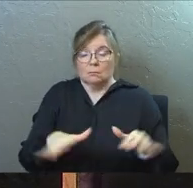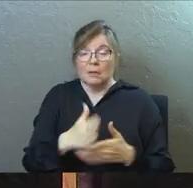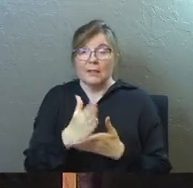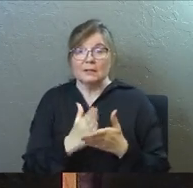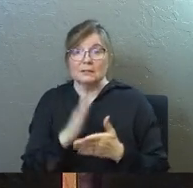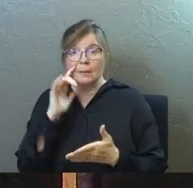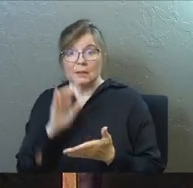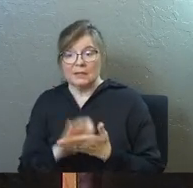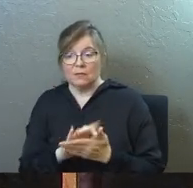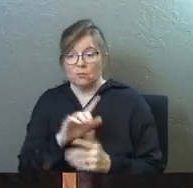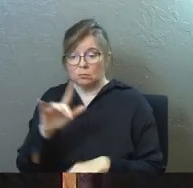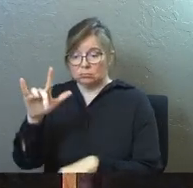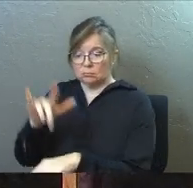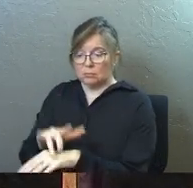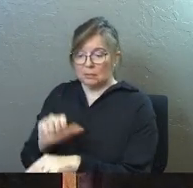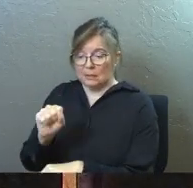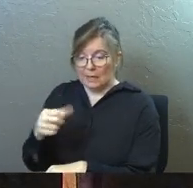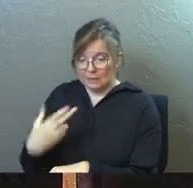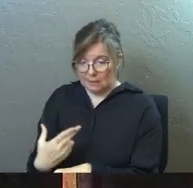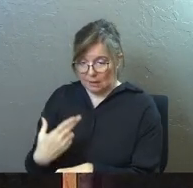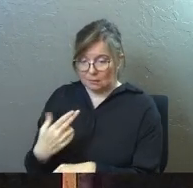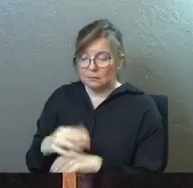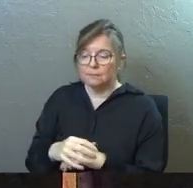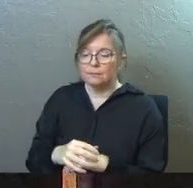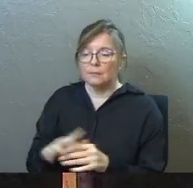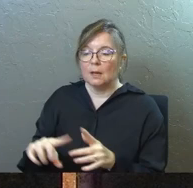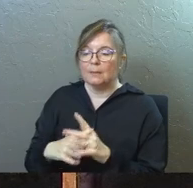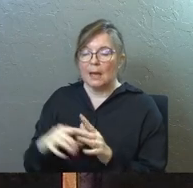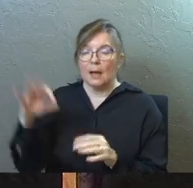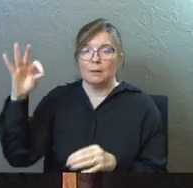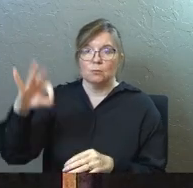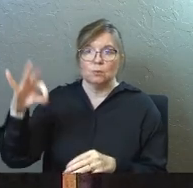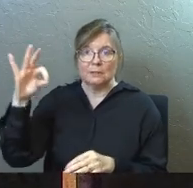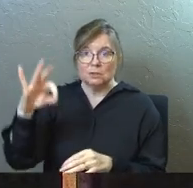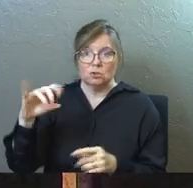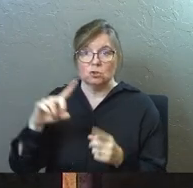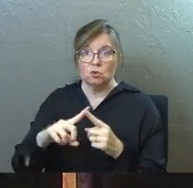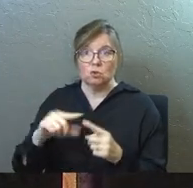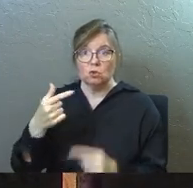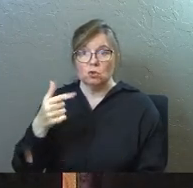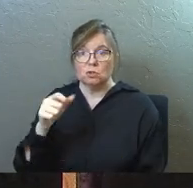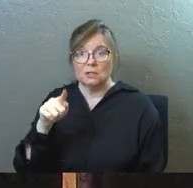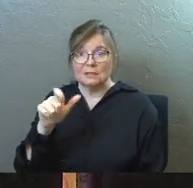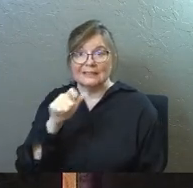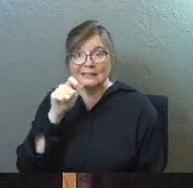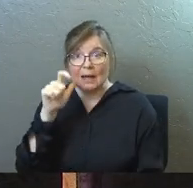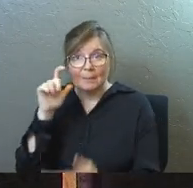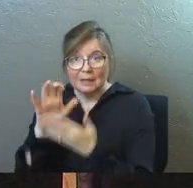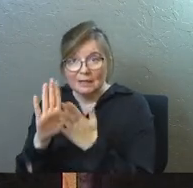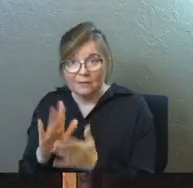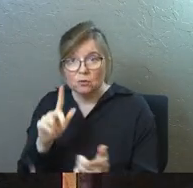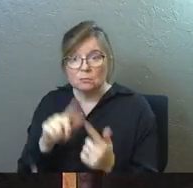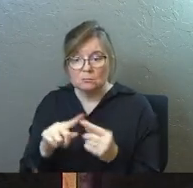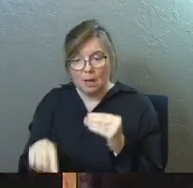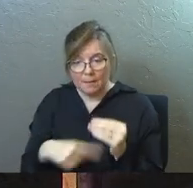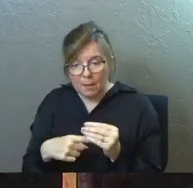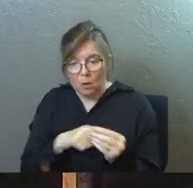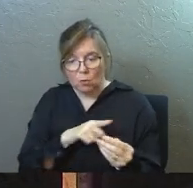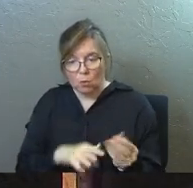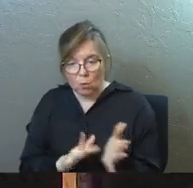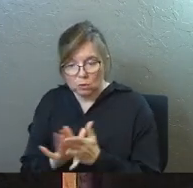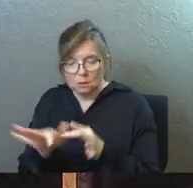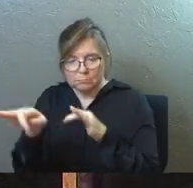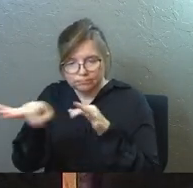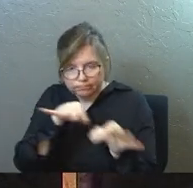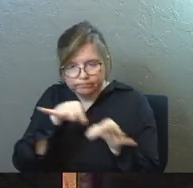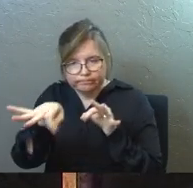believers who went to Antioch from Cyprus and Cyrene began preaching to the Gentiles about the Lord Jesus, and the power of the